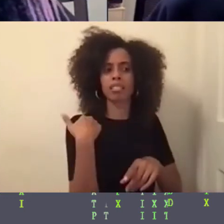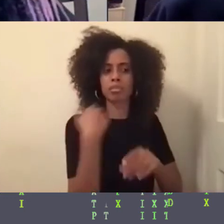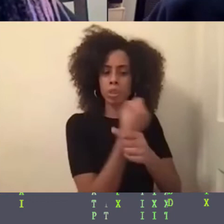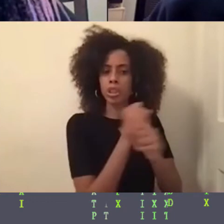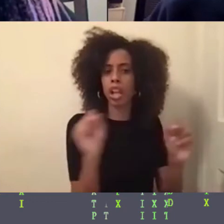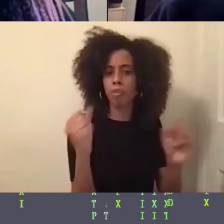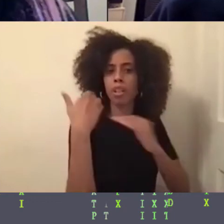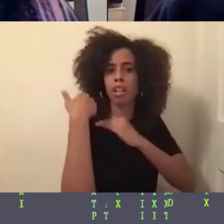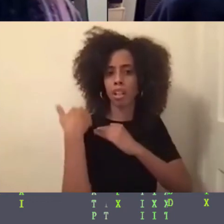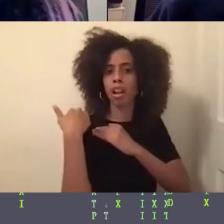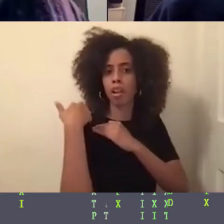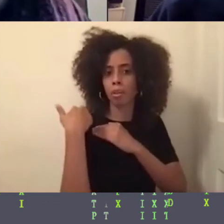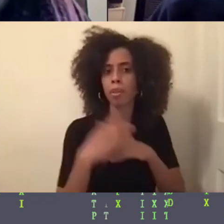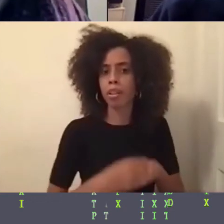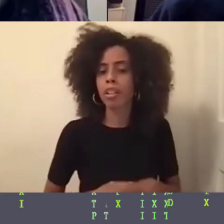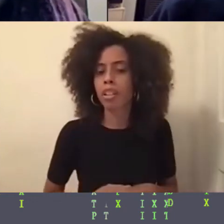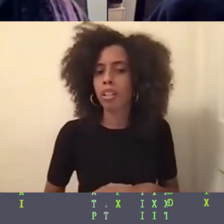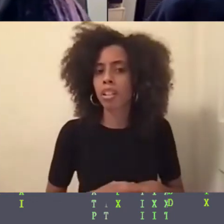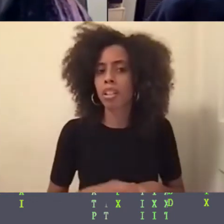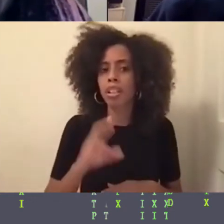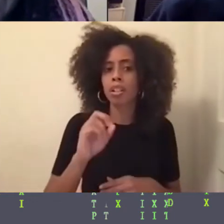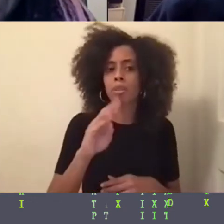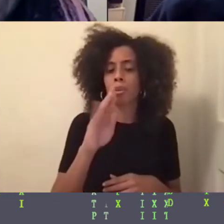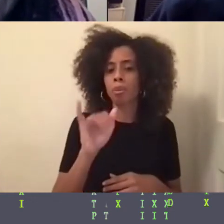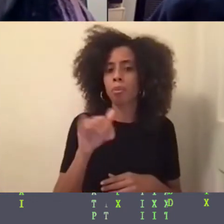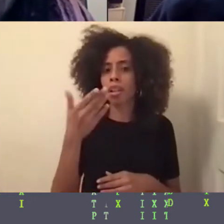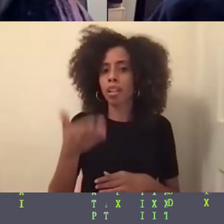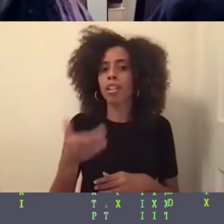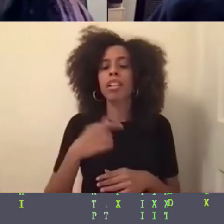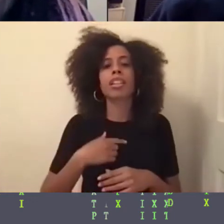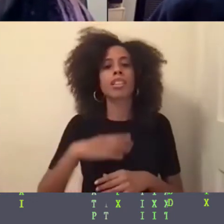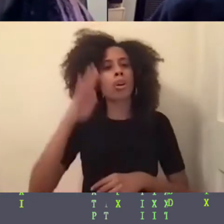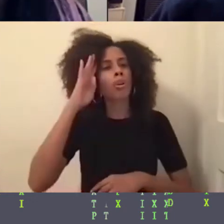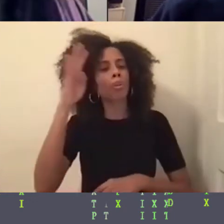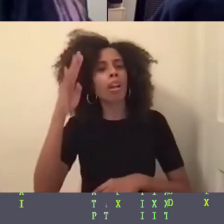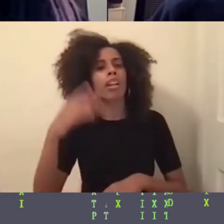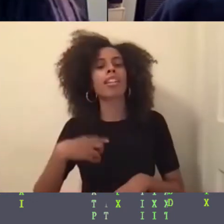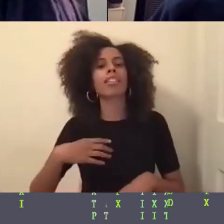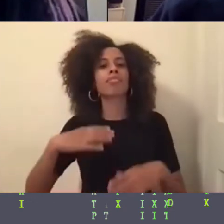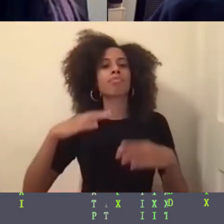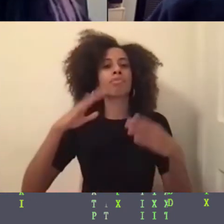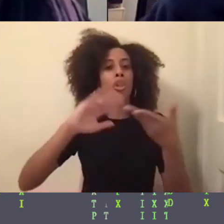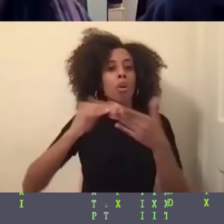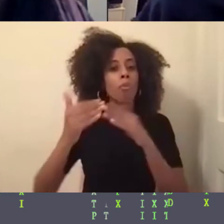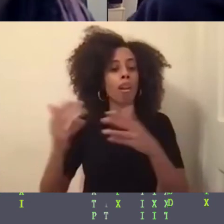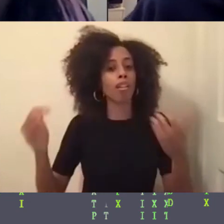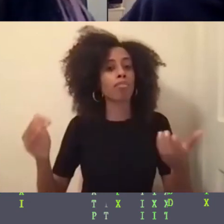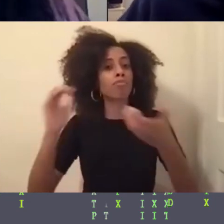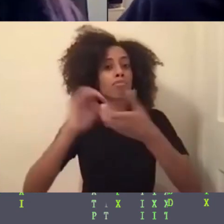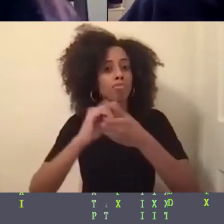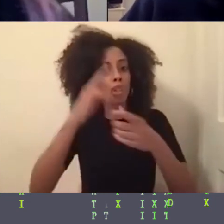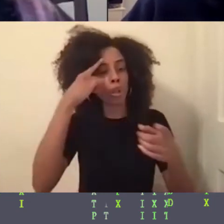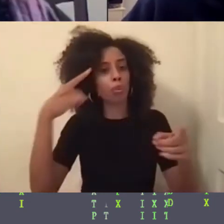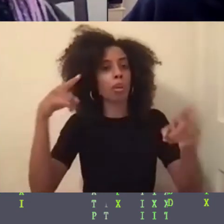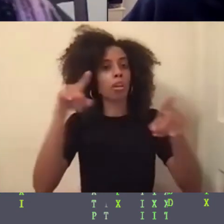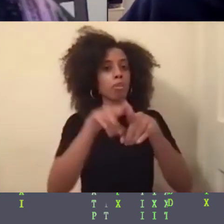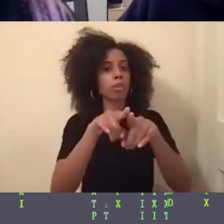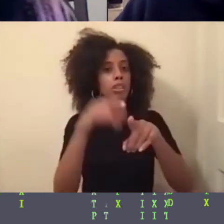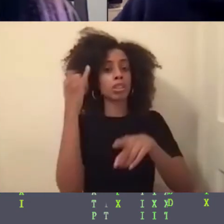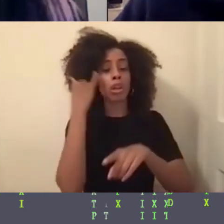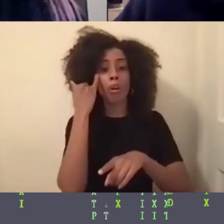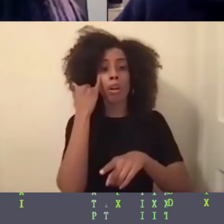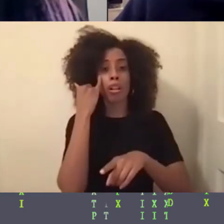And I'll jump in there and also say, um, creating some sort of like community agreements. So if you are like meeting as a group, like in a specific space,